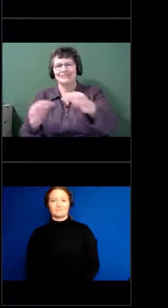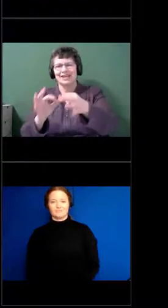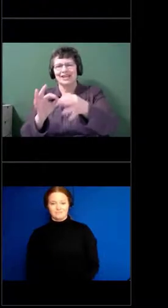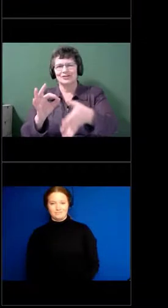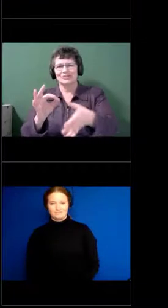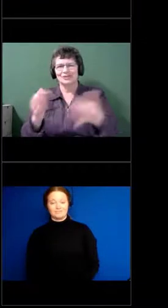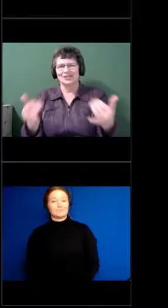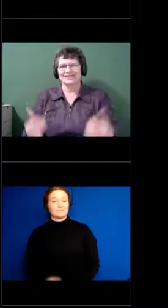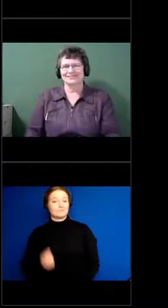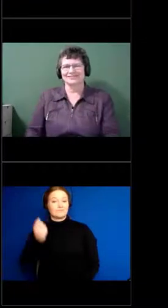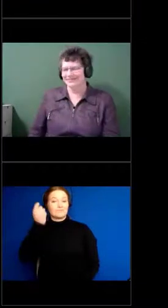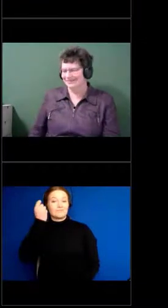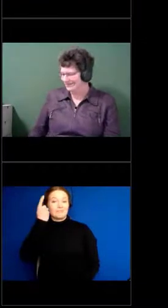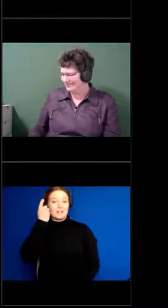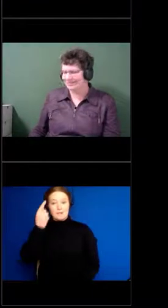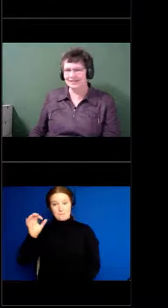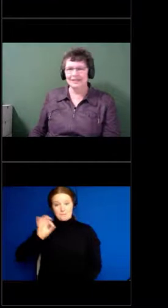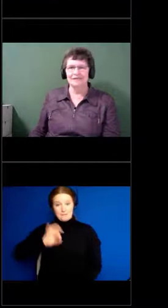go to the next slide.